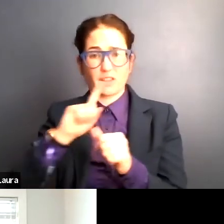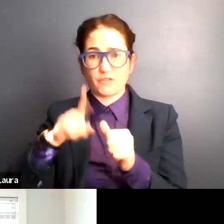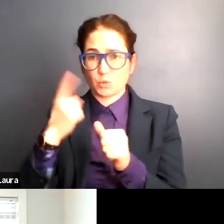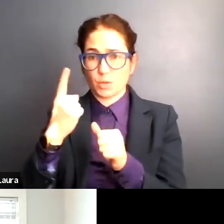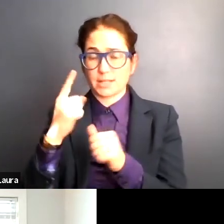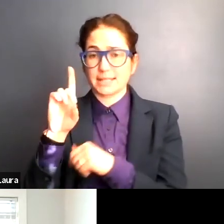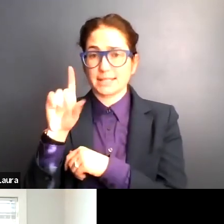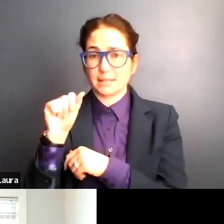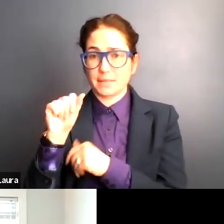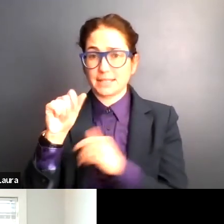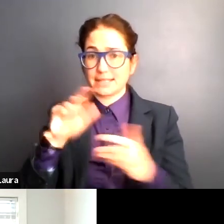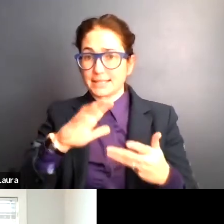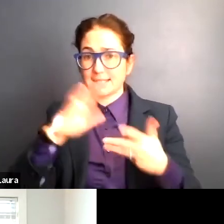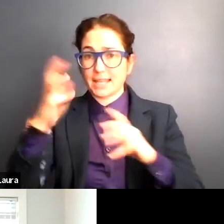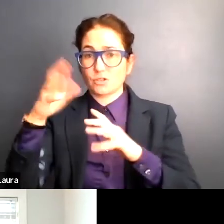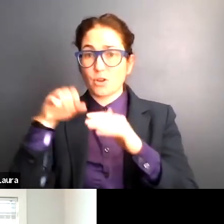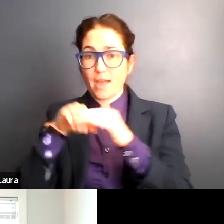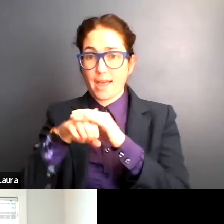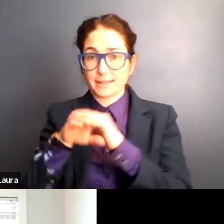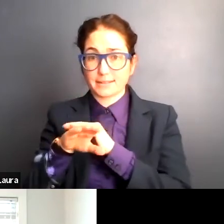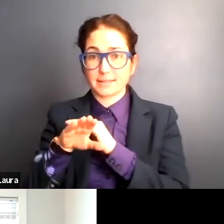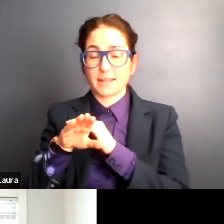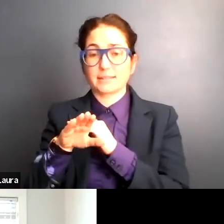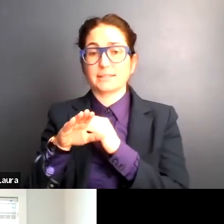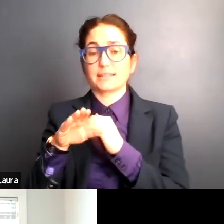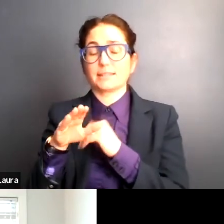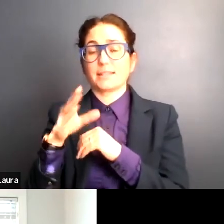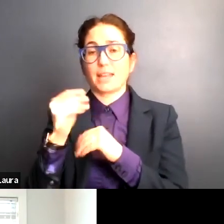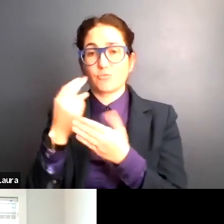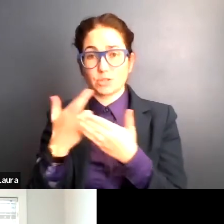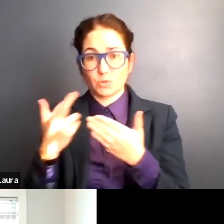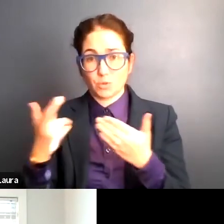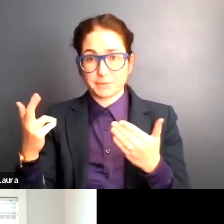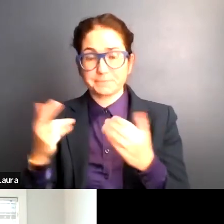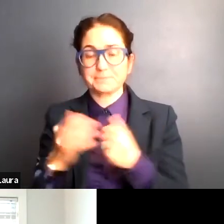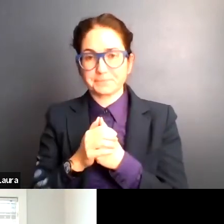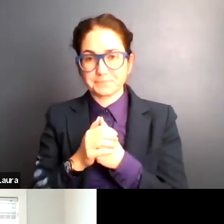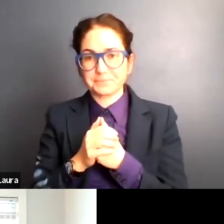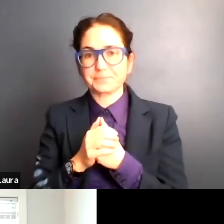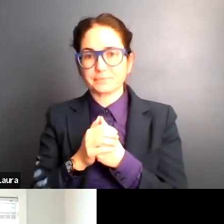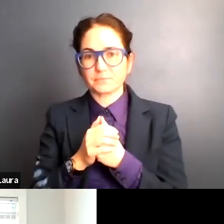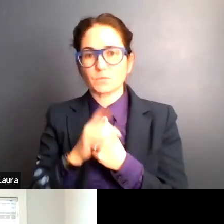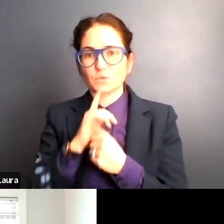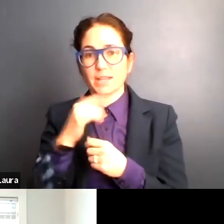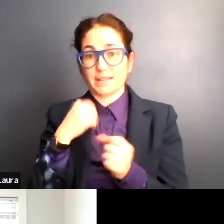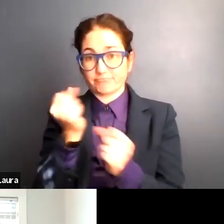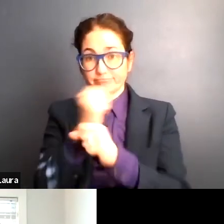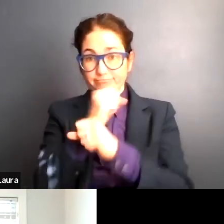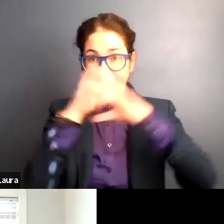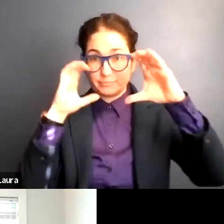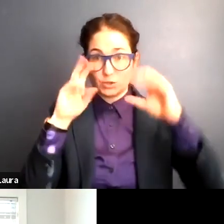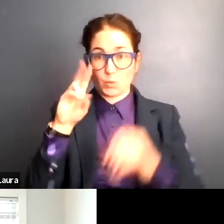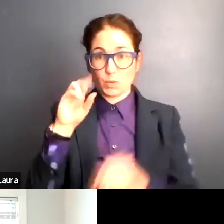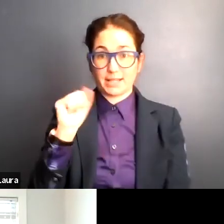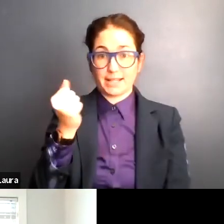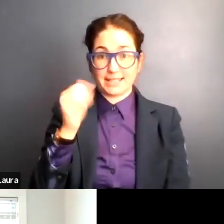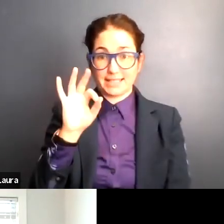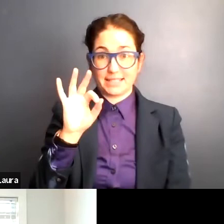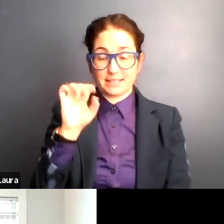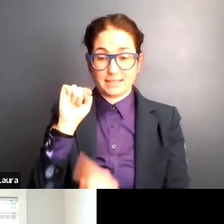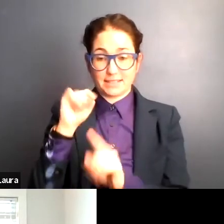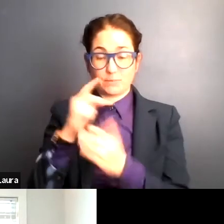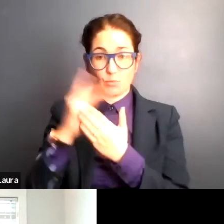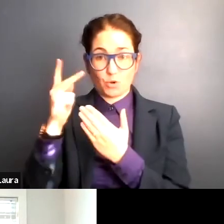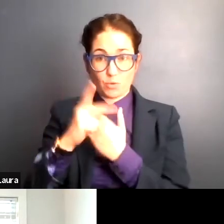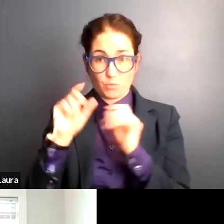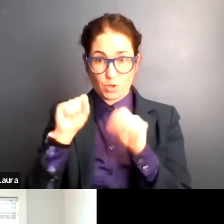disaster access and resources. And, uh, while I had a vision in 2019 of what this program